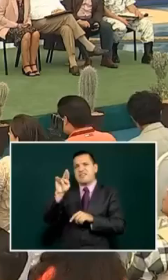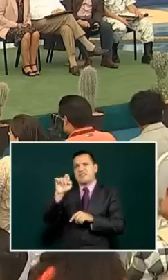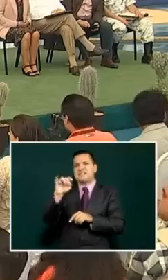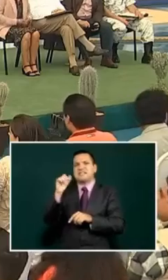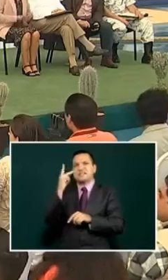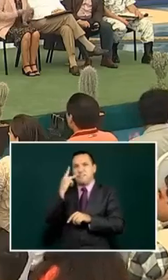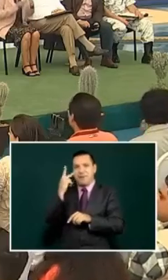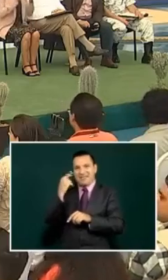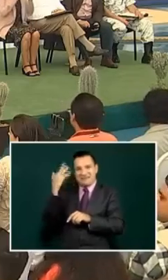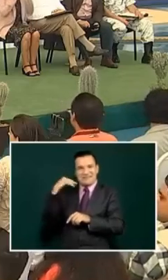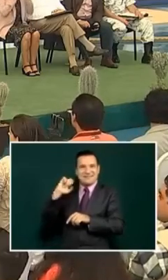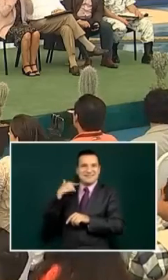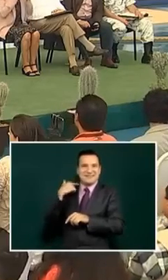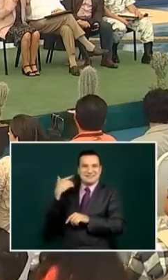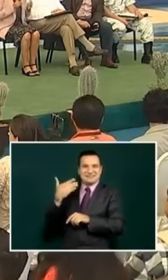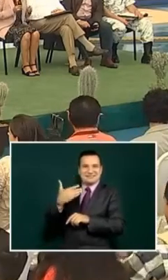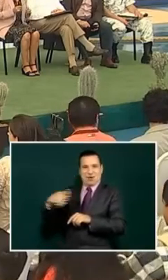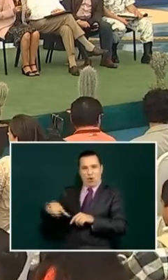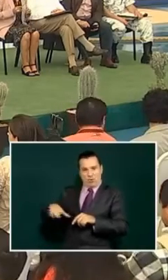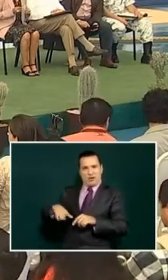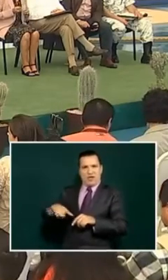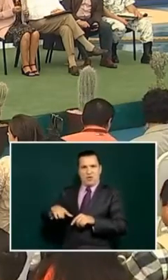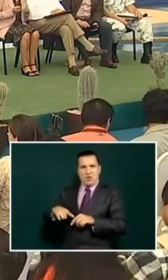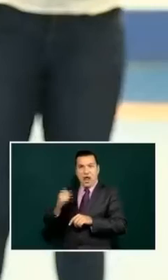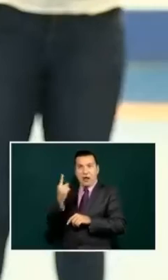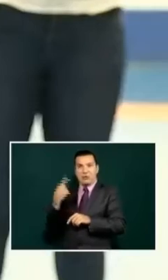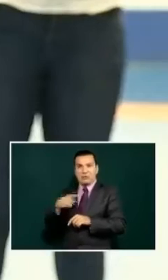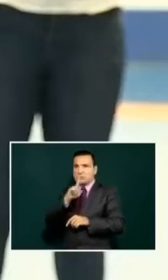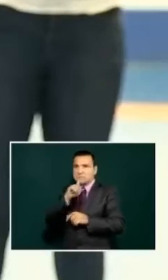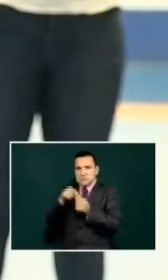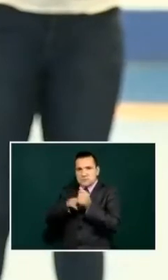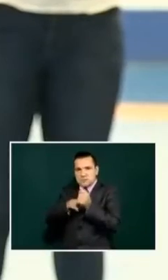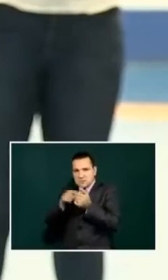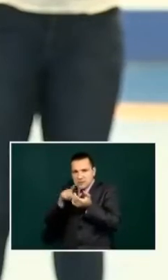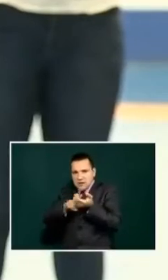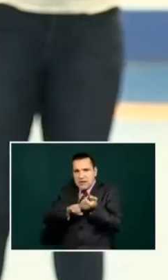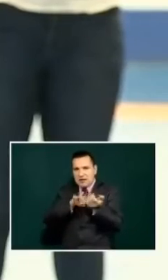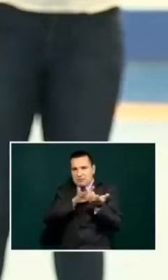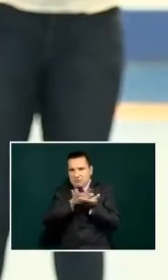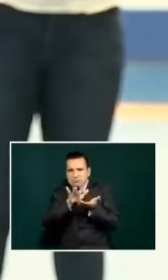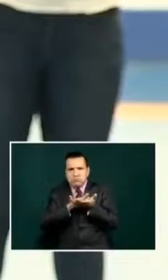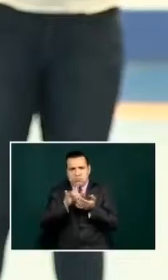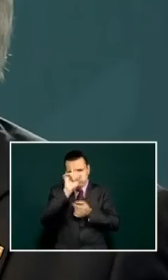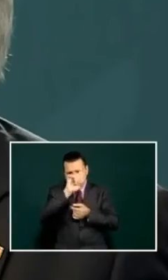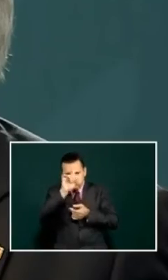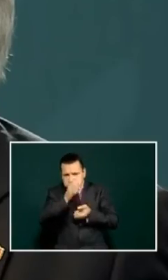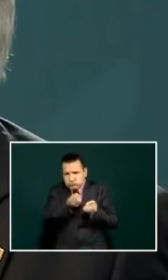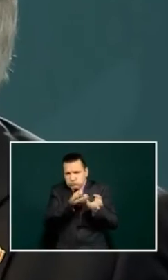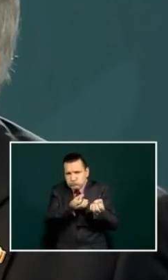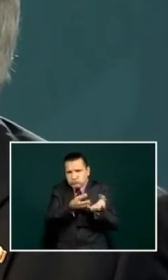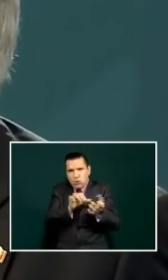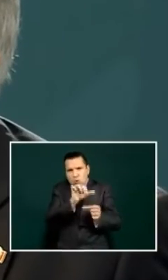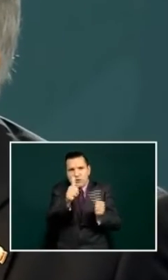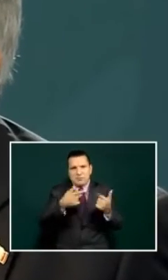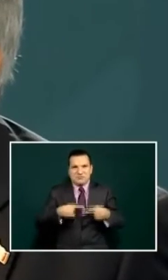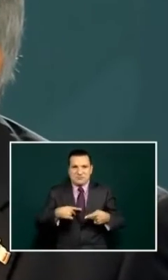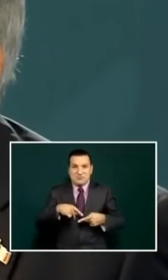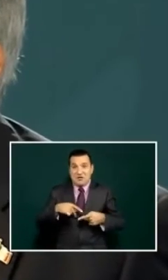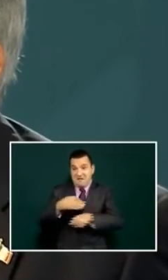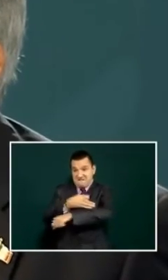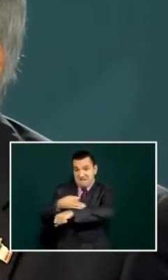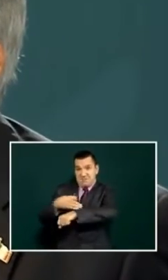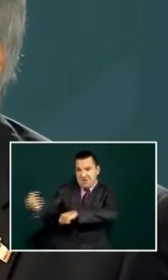they're saying that there's people in the marina party which was his party